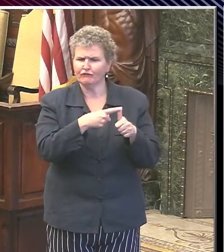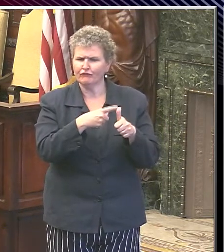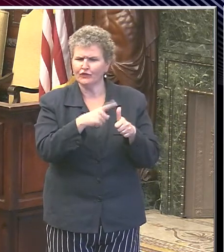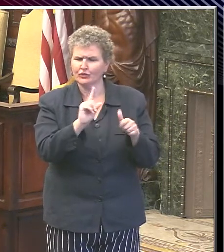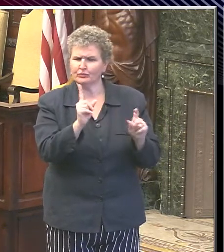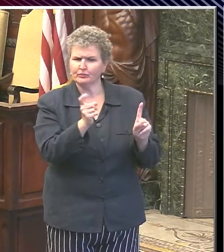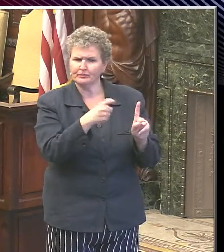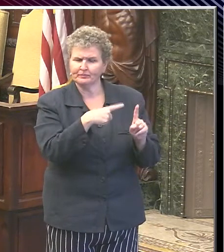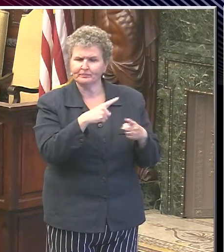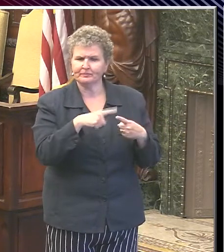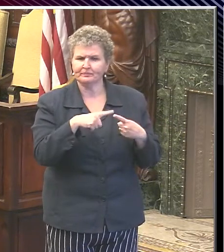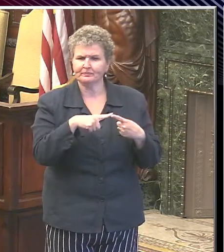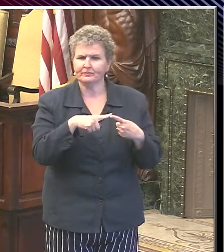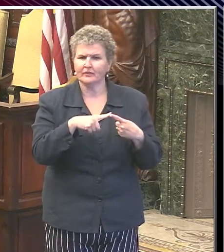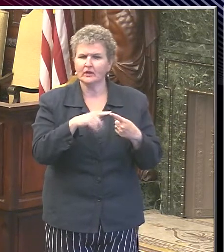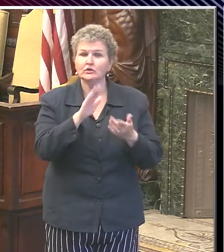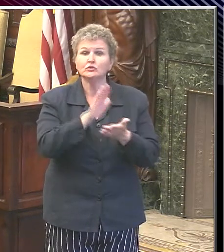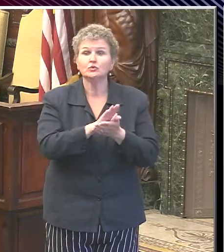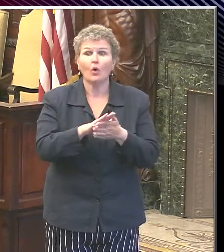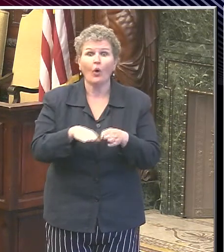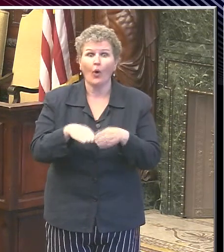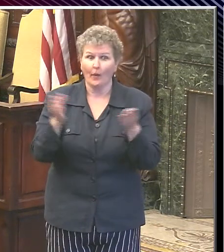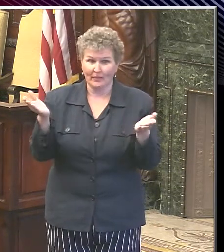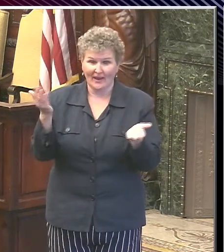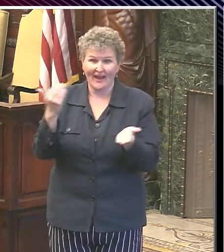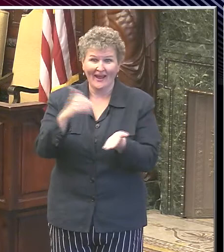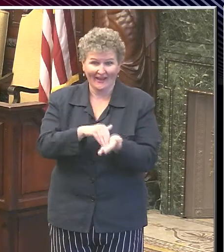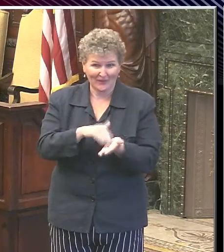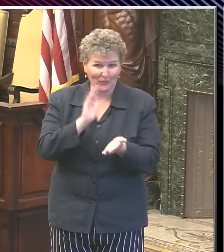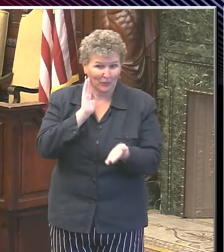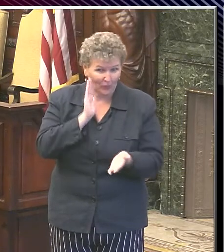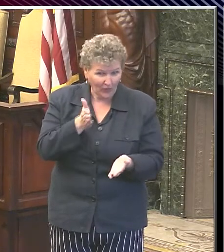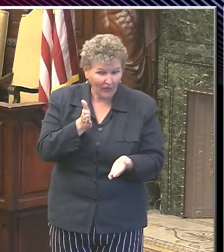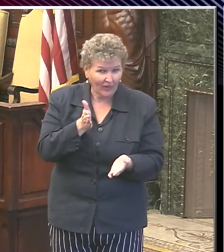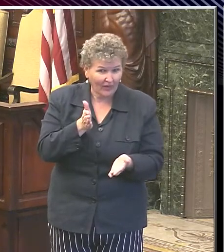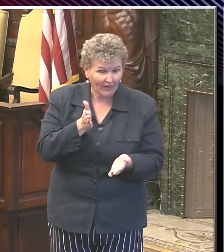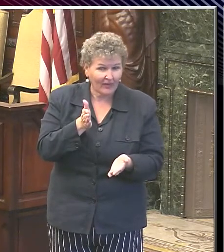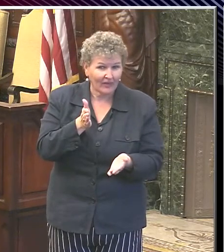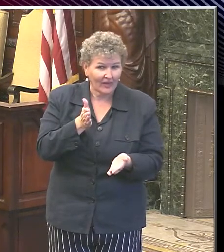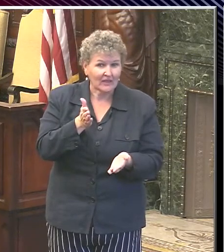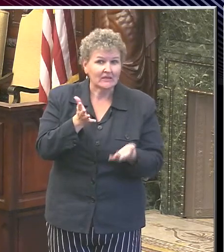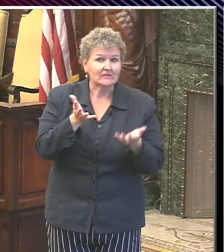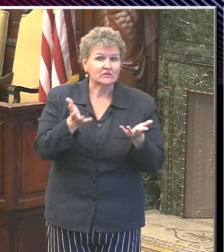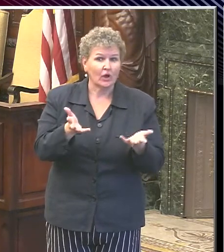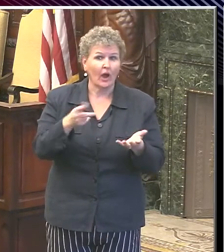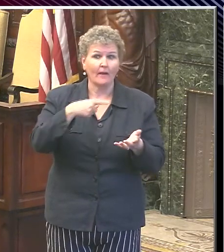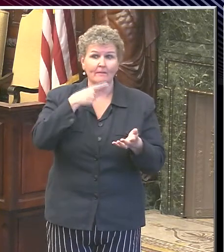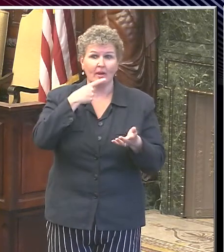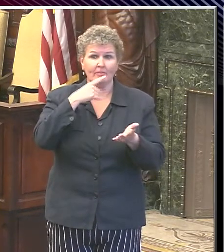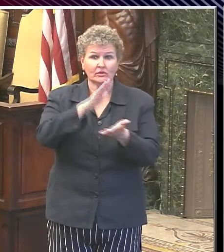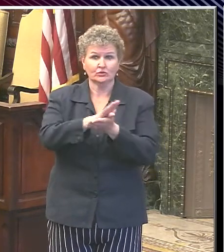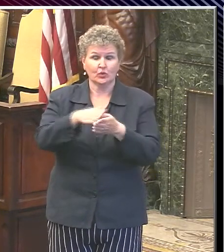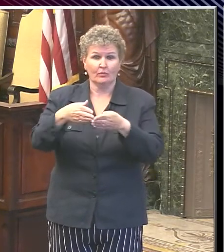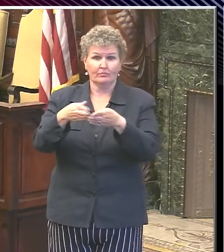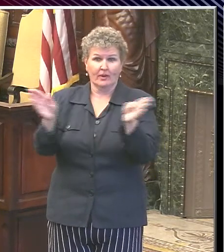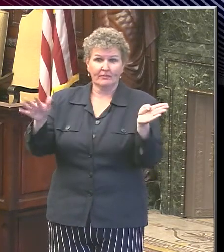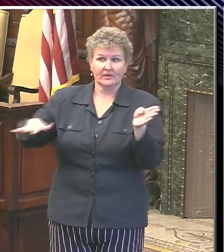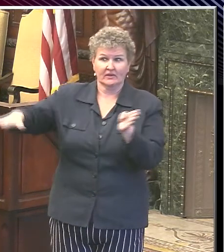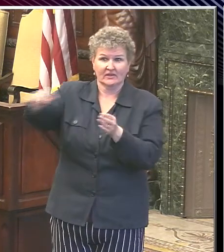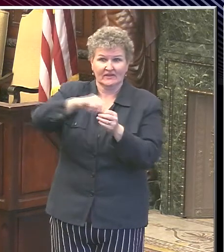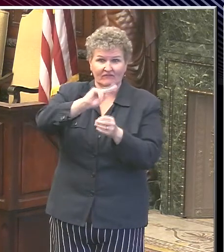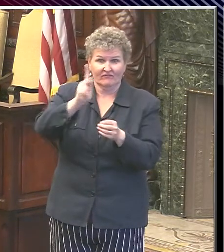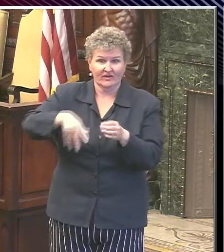about reopening schools so we know what's happening or what's being proposed for public schools in Philadelphia. What are the